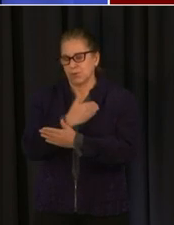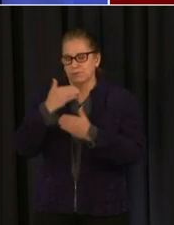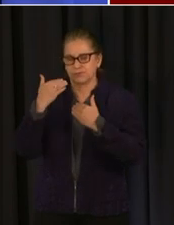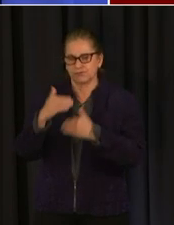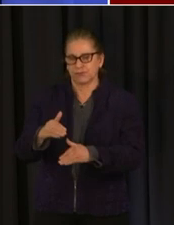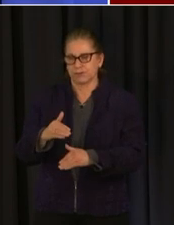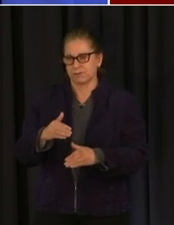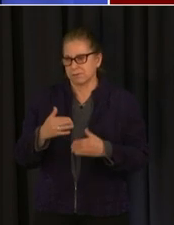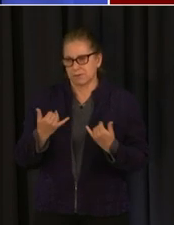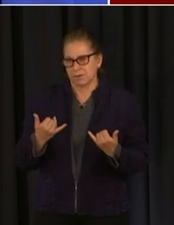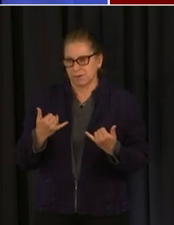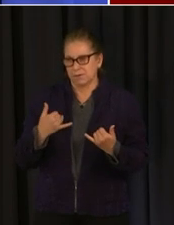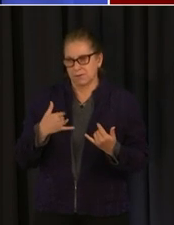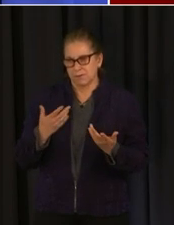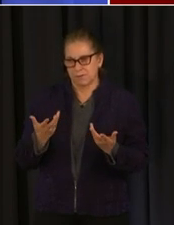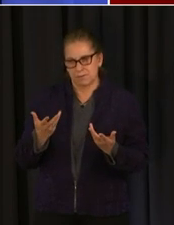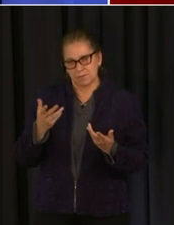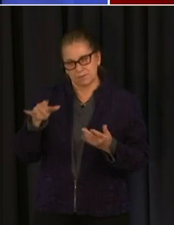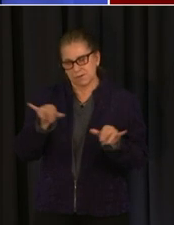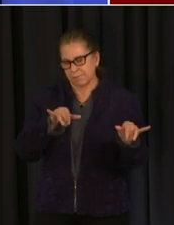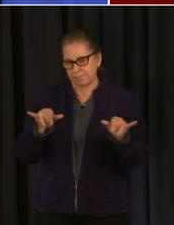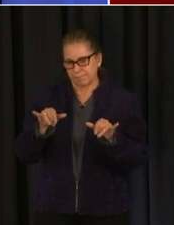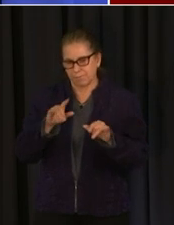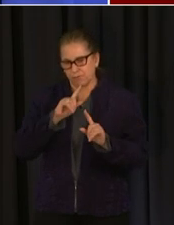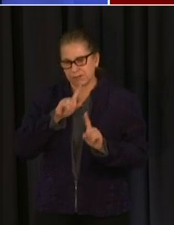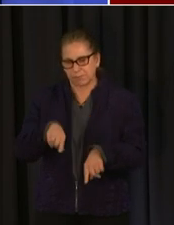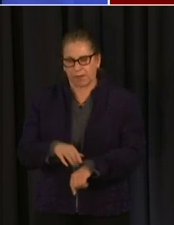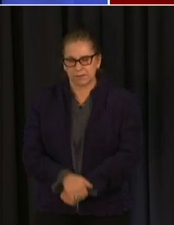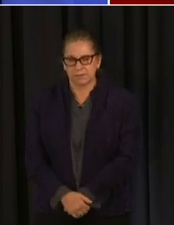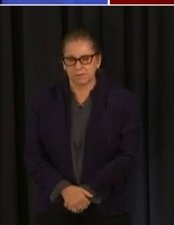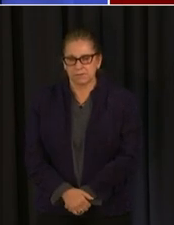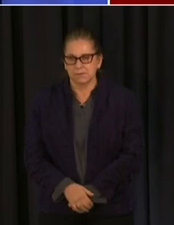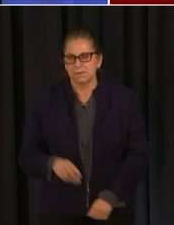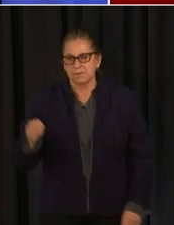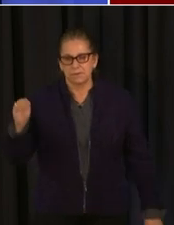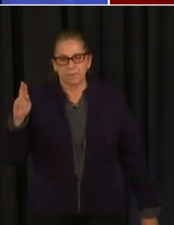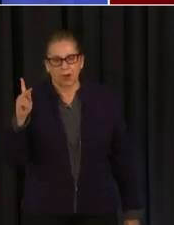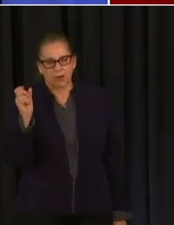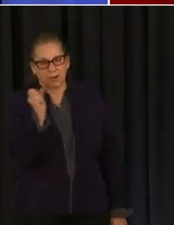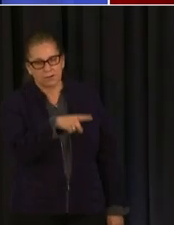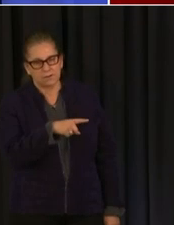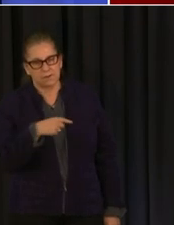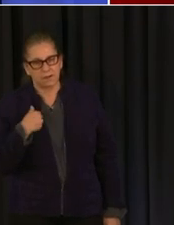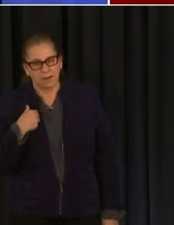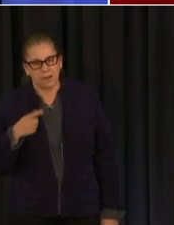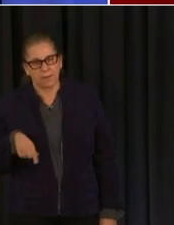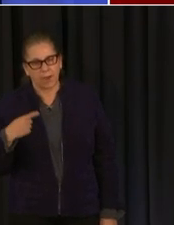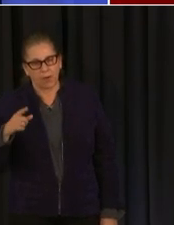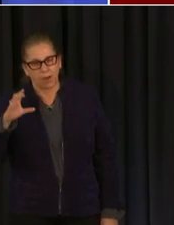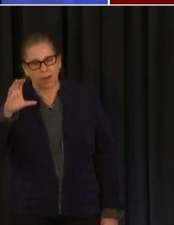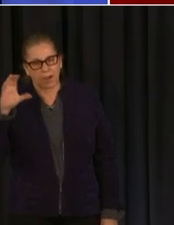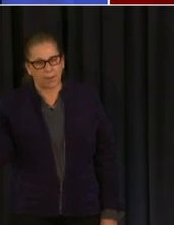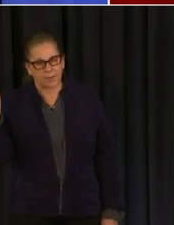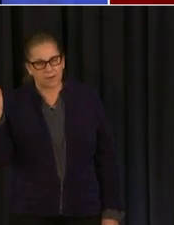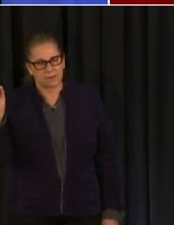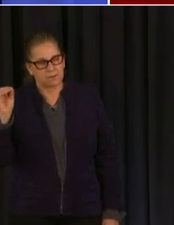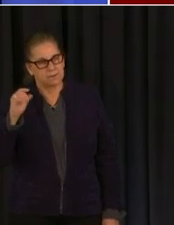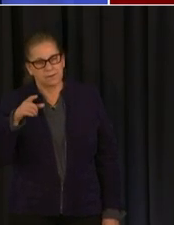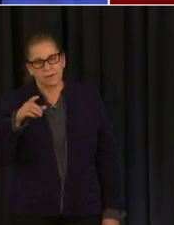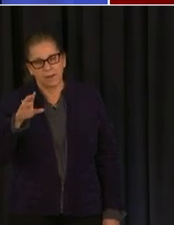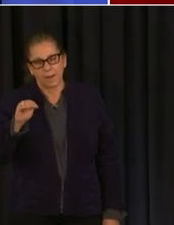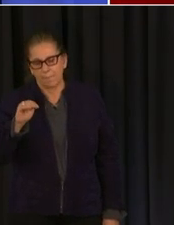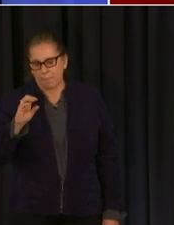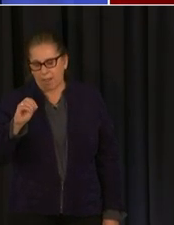yes the uh monumental sports has asked for a waiver for the um playoffs that are coming this weekend